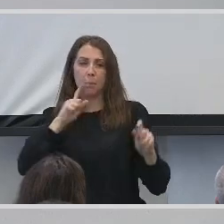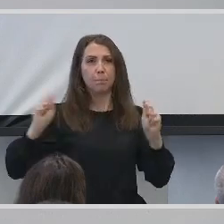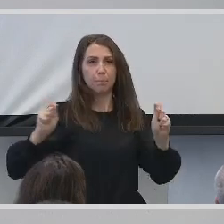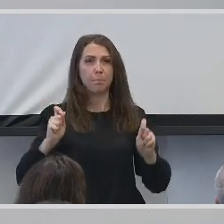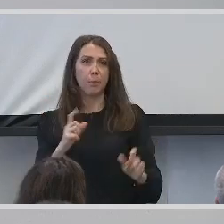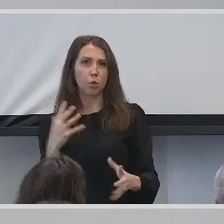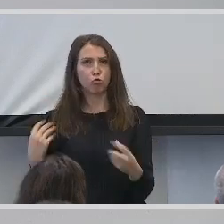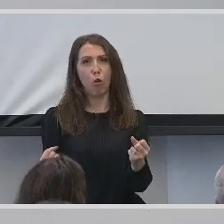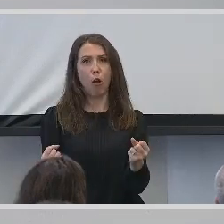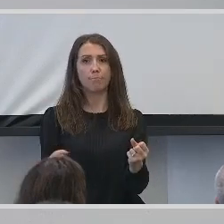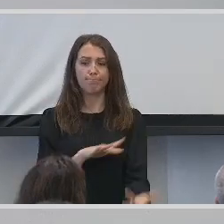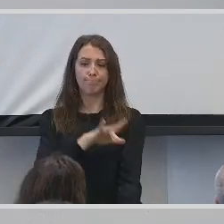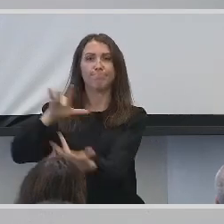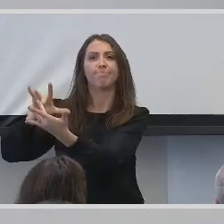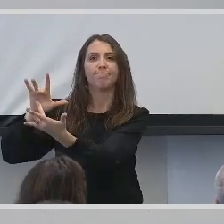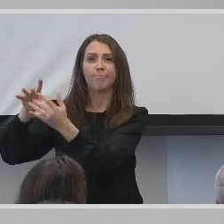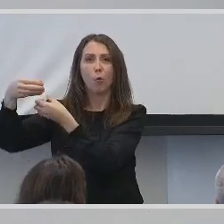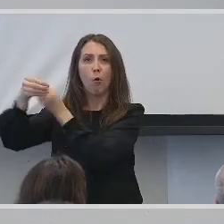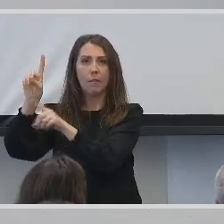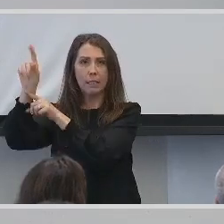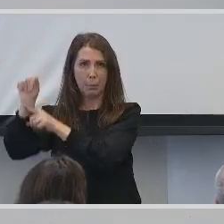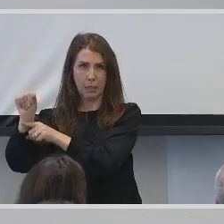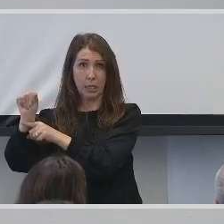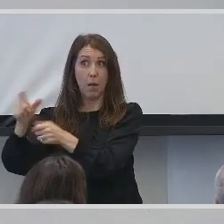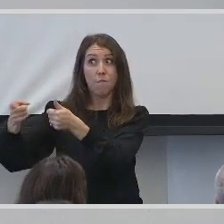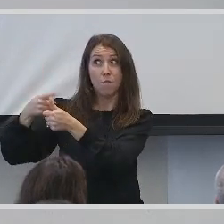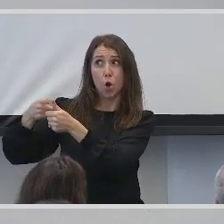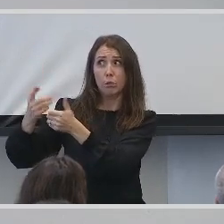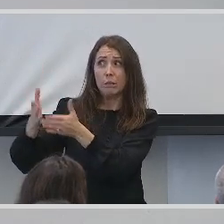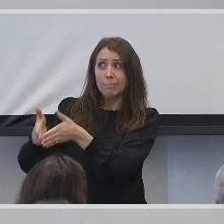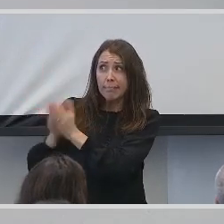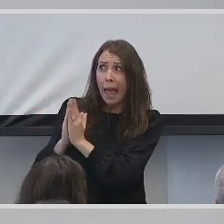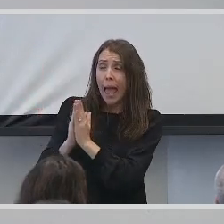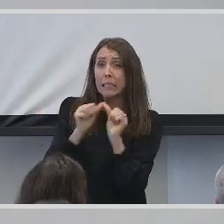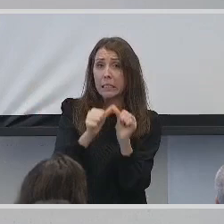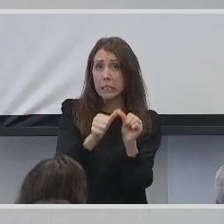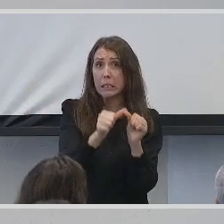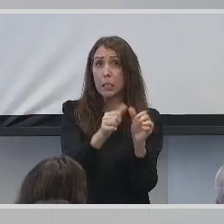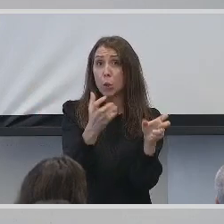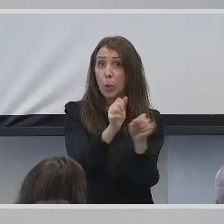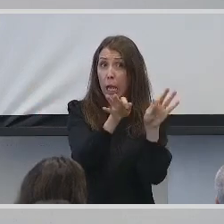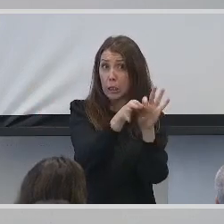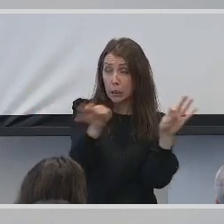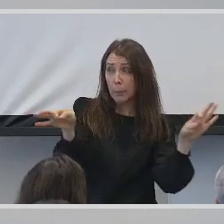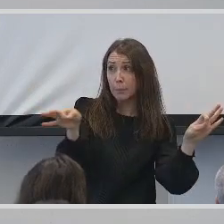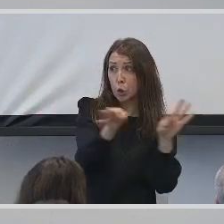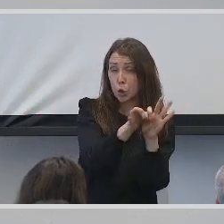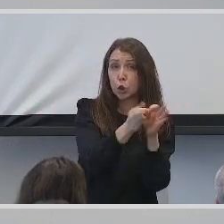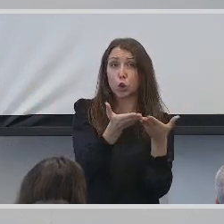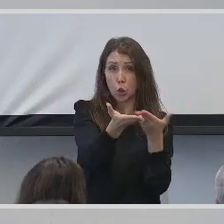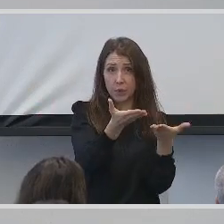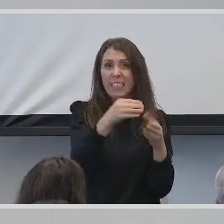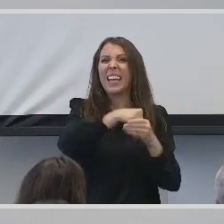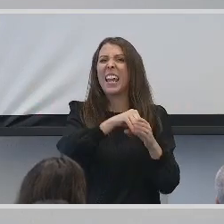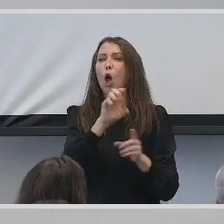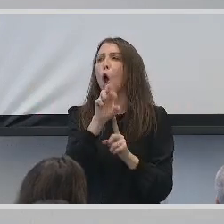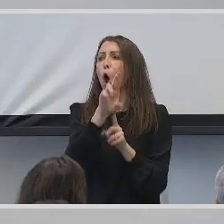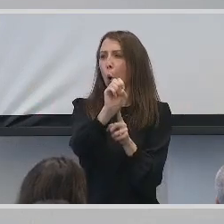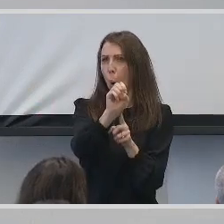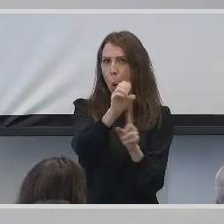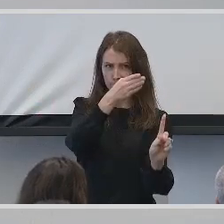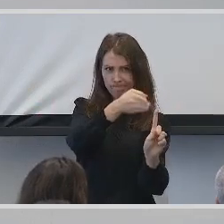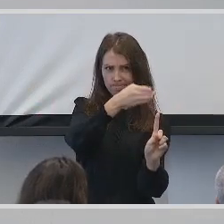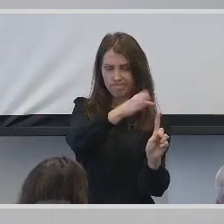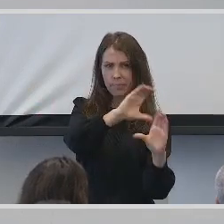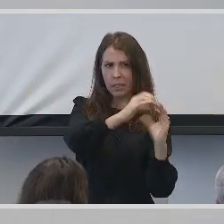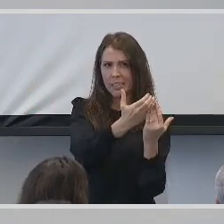office with two requests, but I asked to continue receiving captioning services in my core classes, as I did not